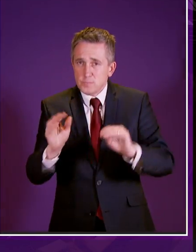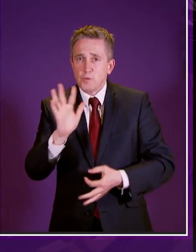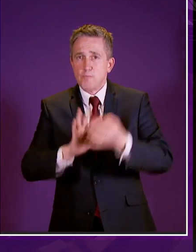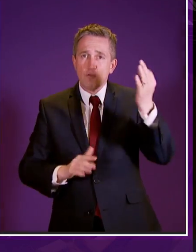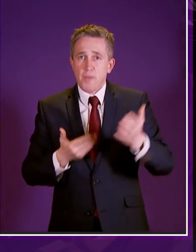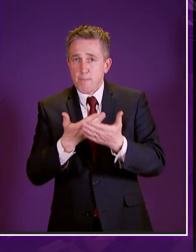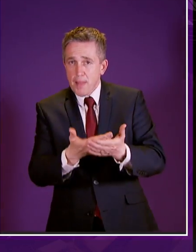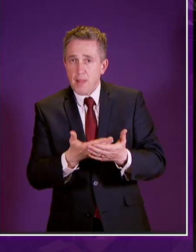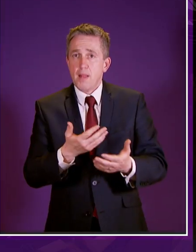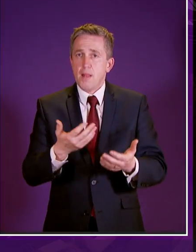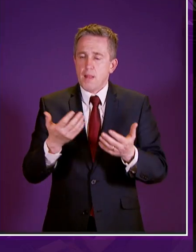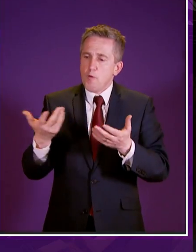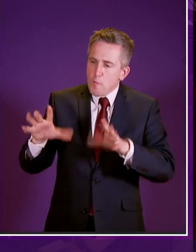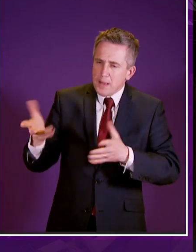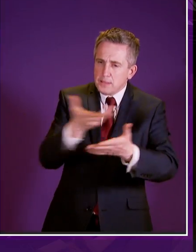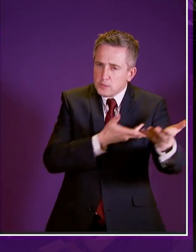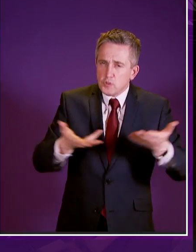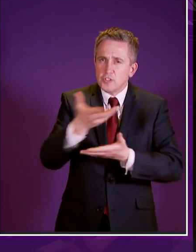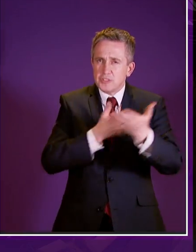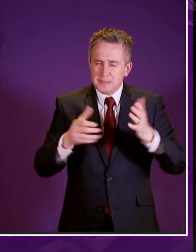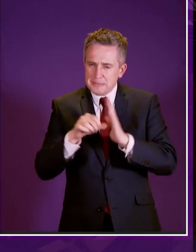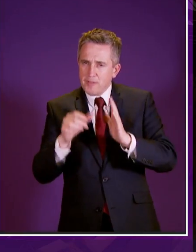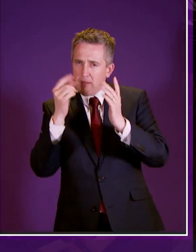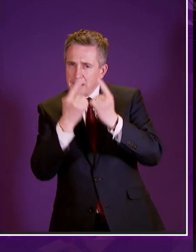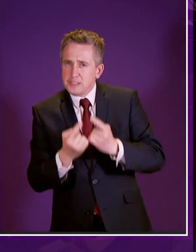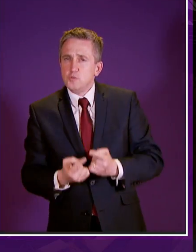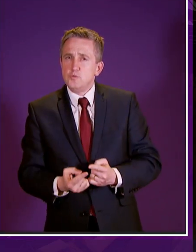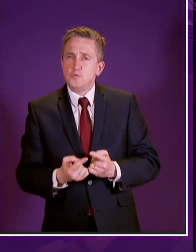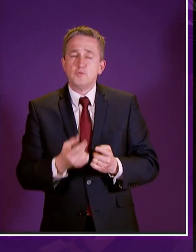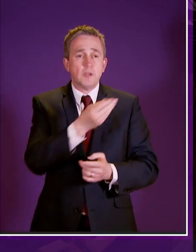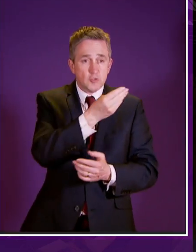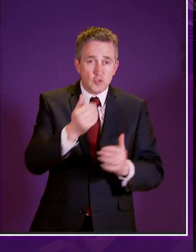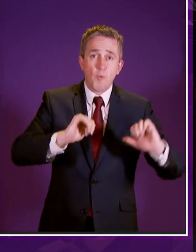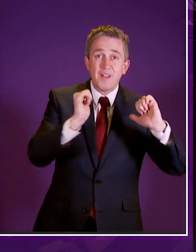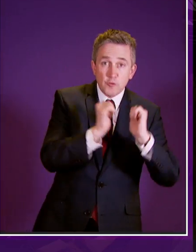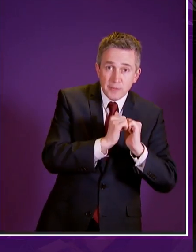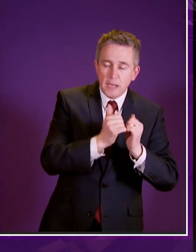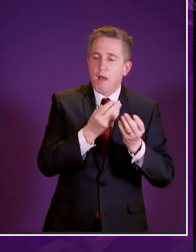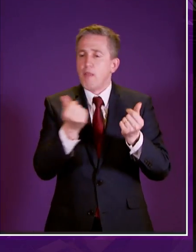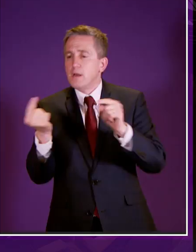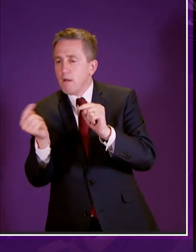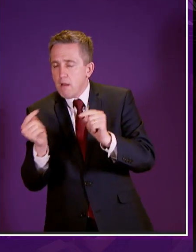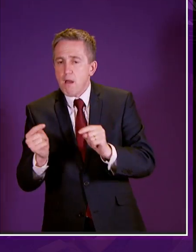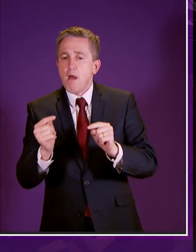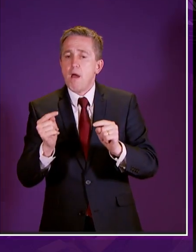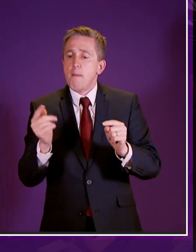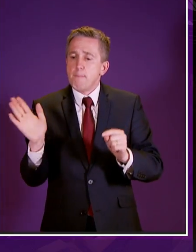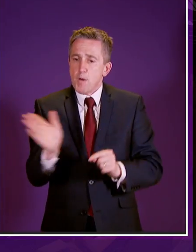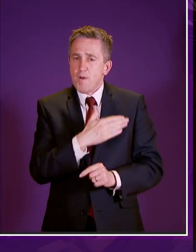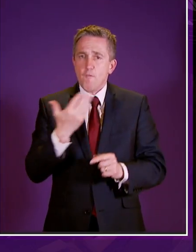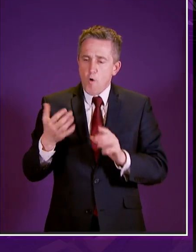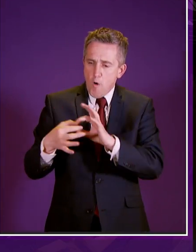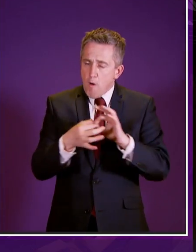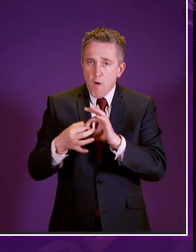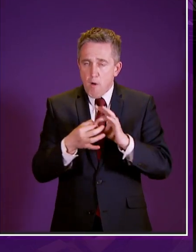at times we've discussed very difficult issues on which we fundamentally agreed but i think we have done that always with